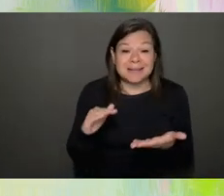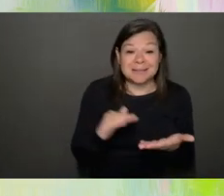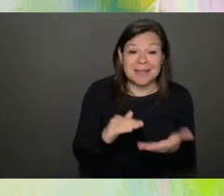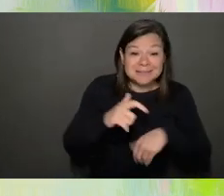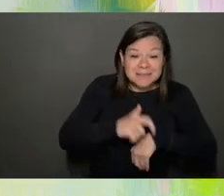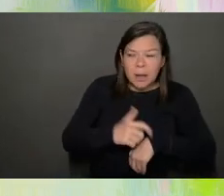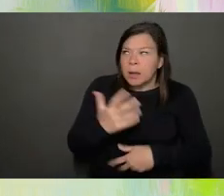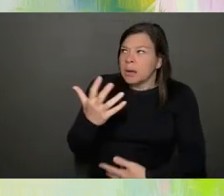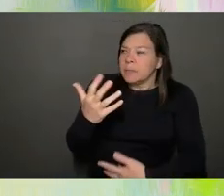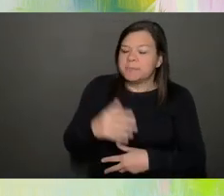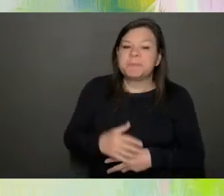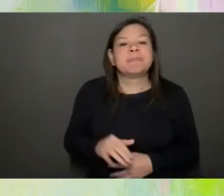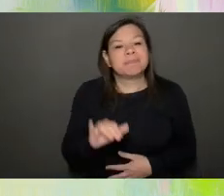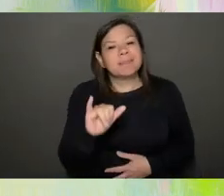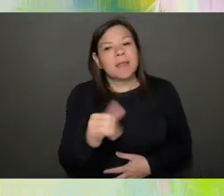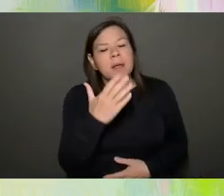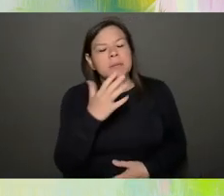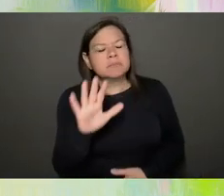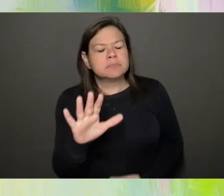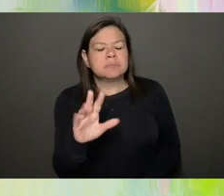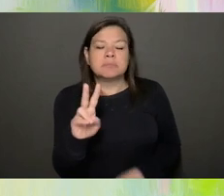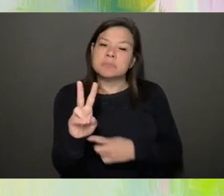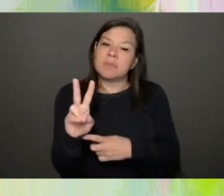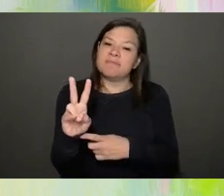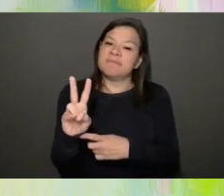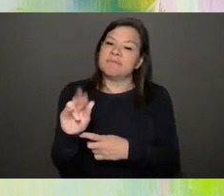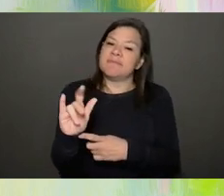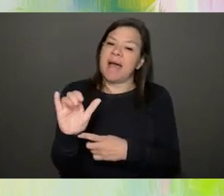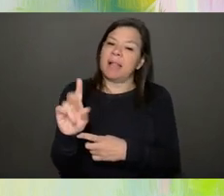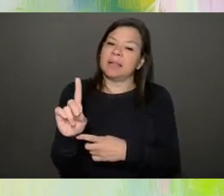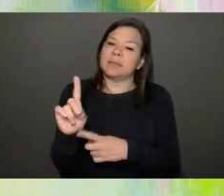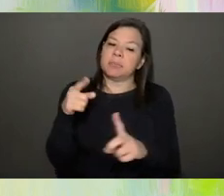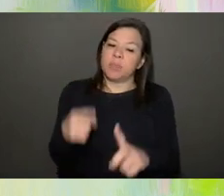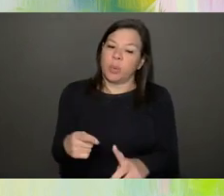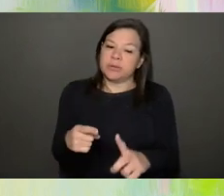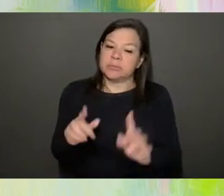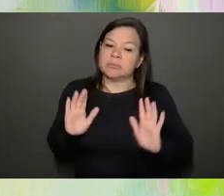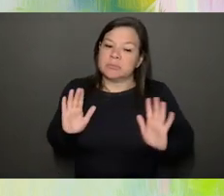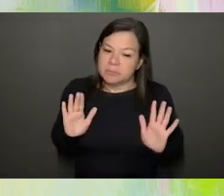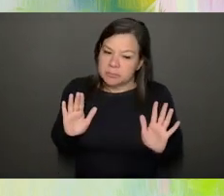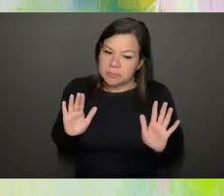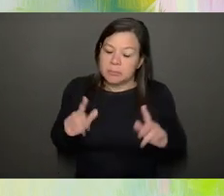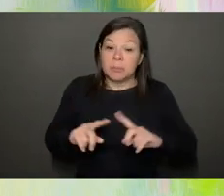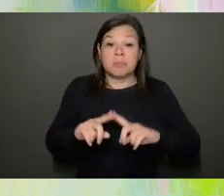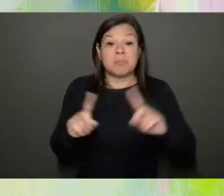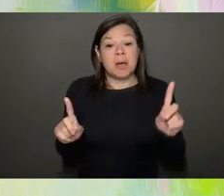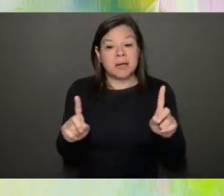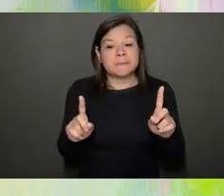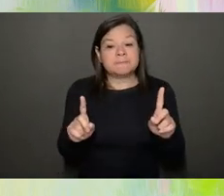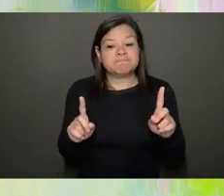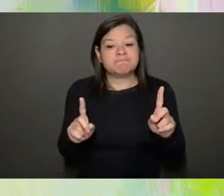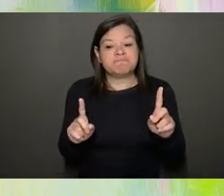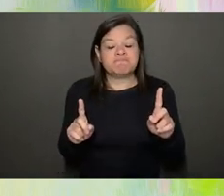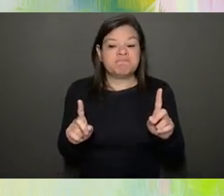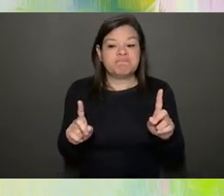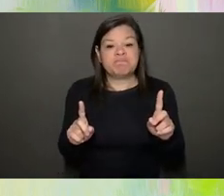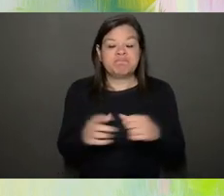And that is very valid. But it does changes. I think you have to be